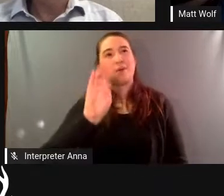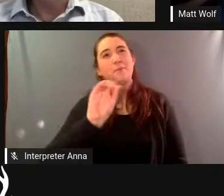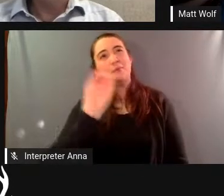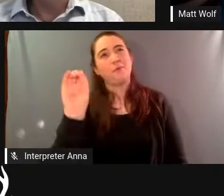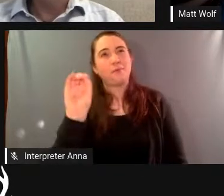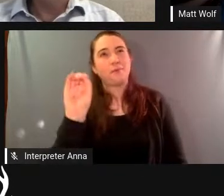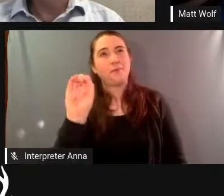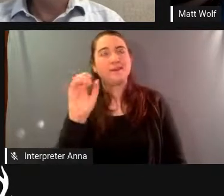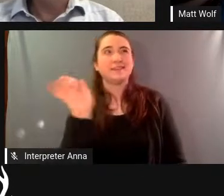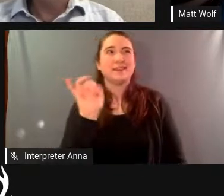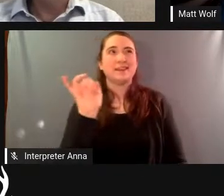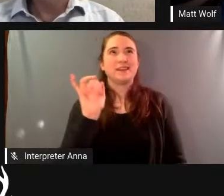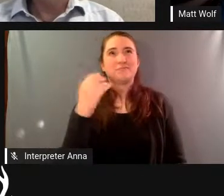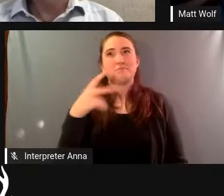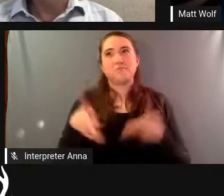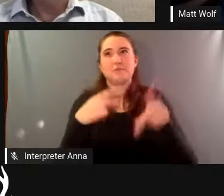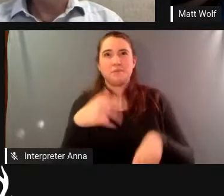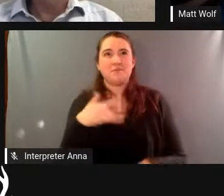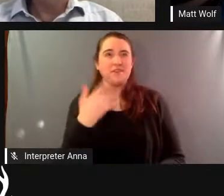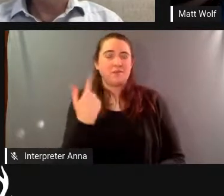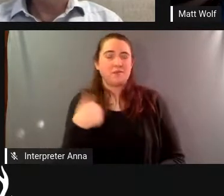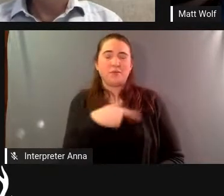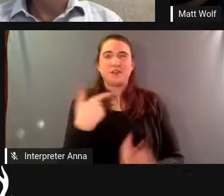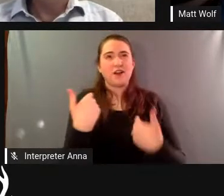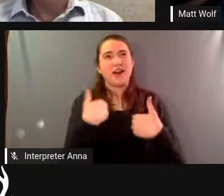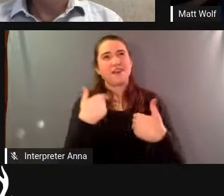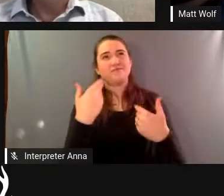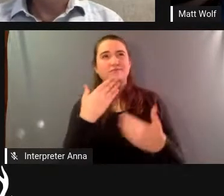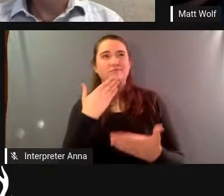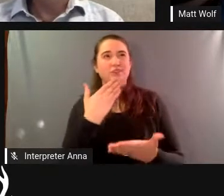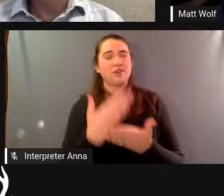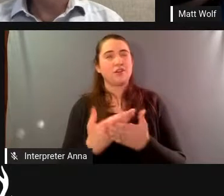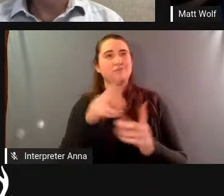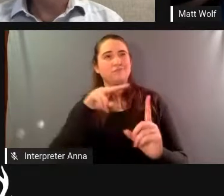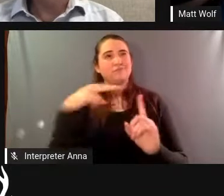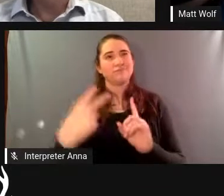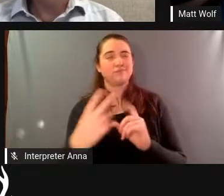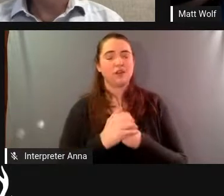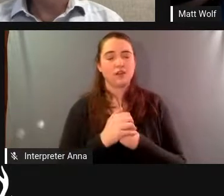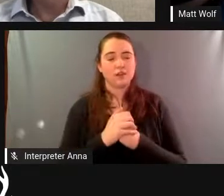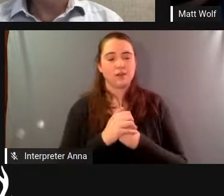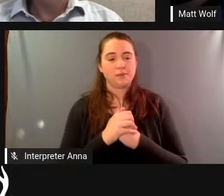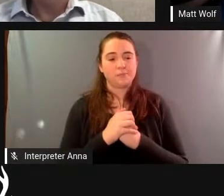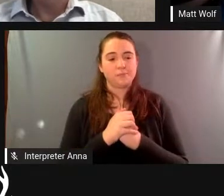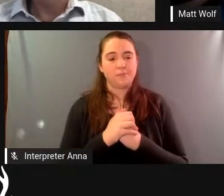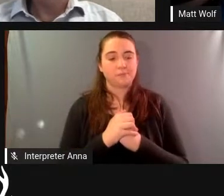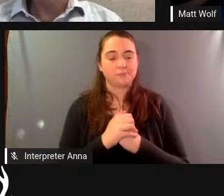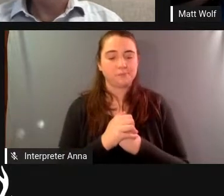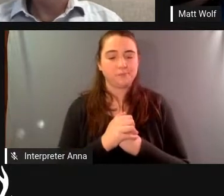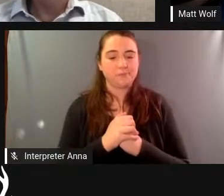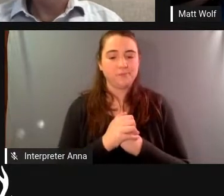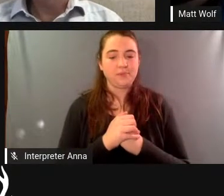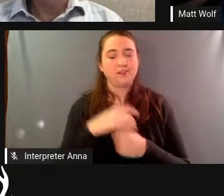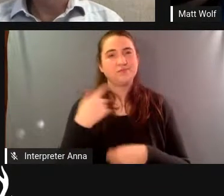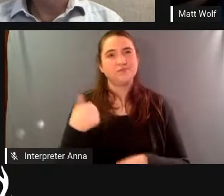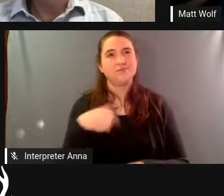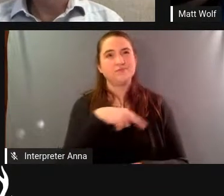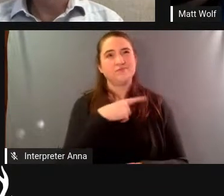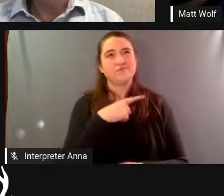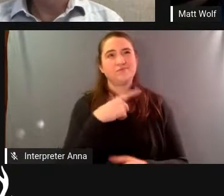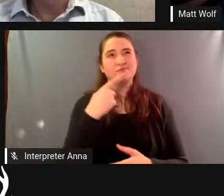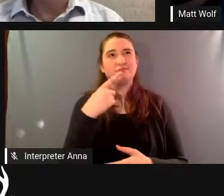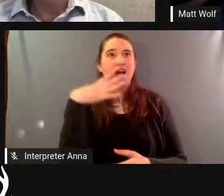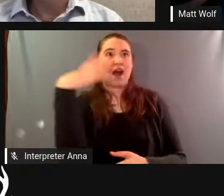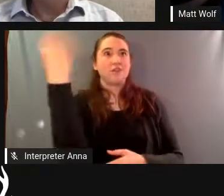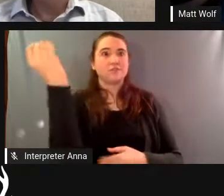and the environment is kind of beyond the the bounds of jurisdictional uh small-scale